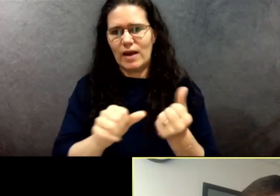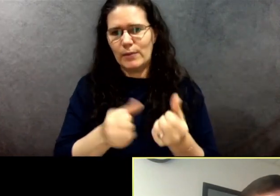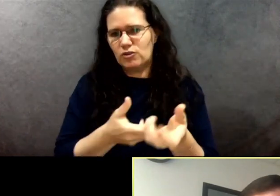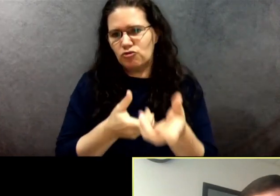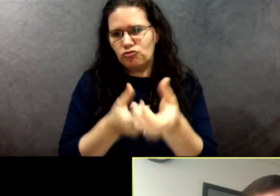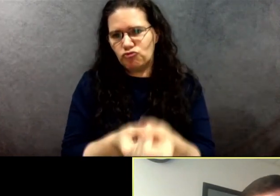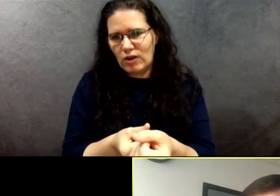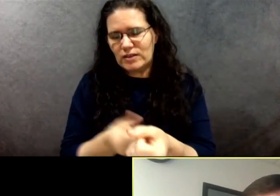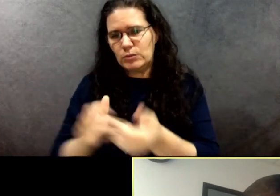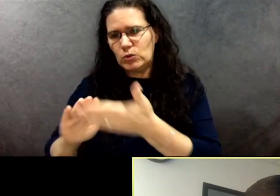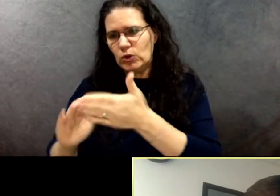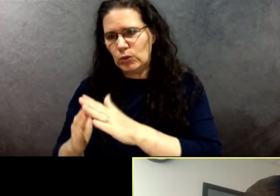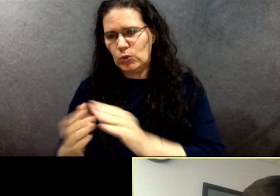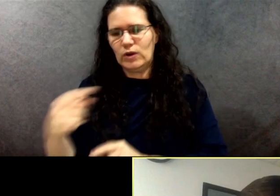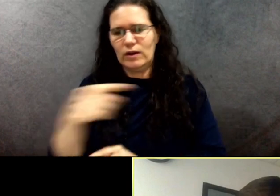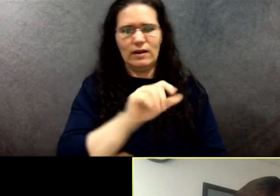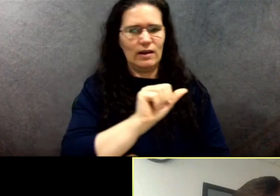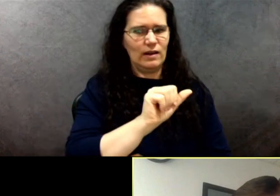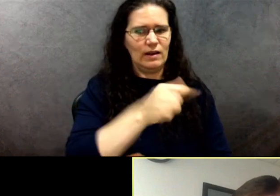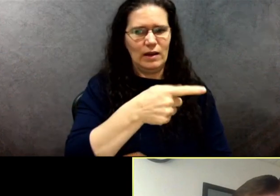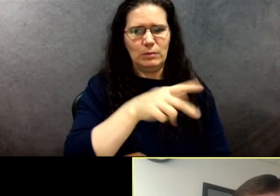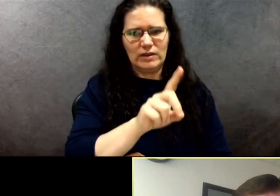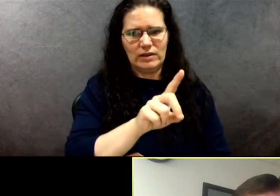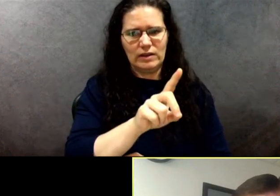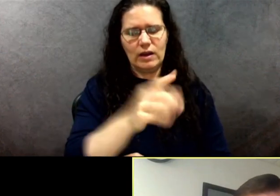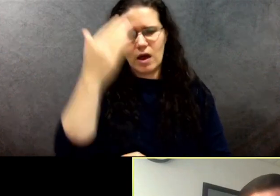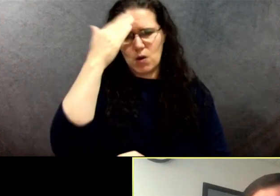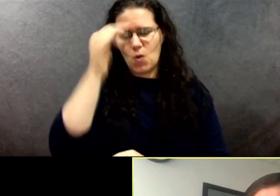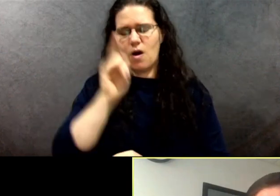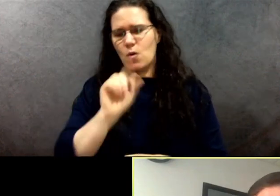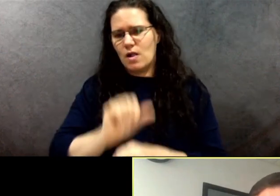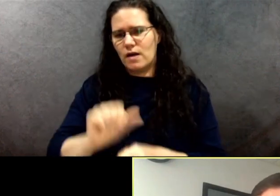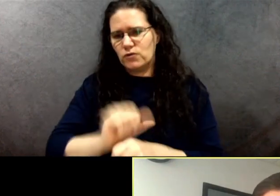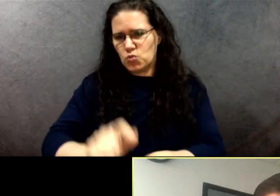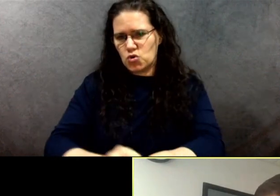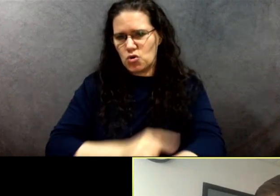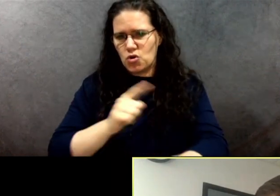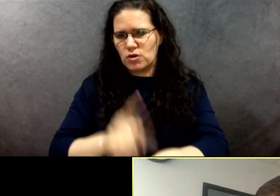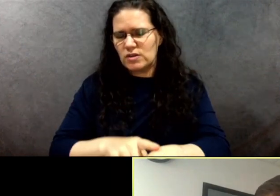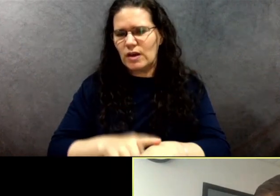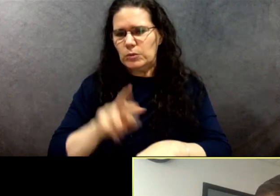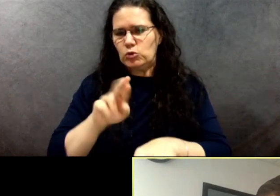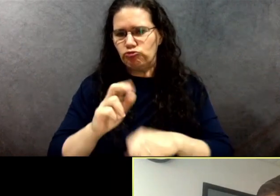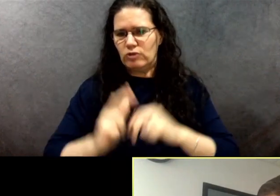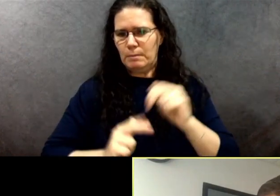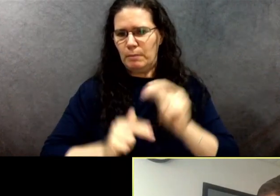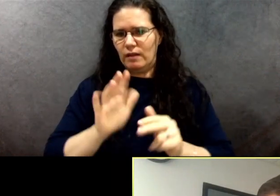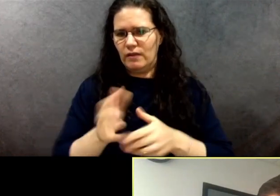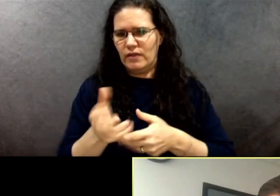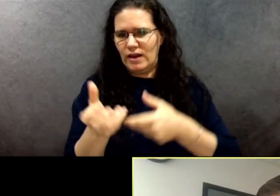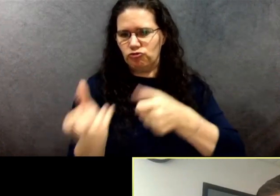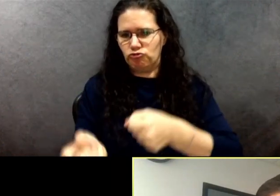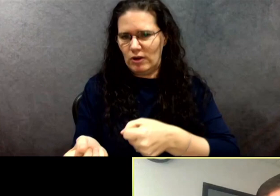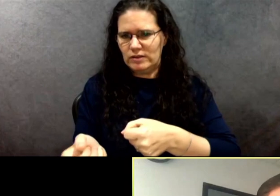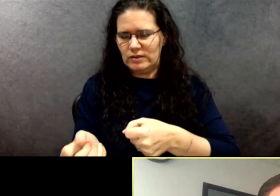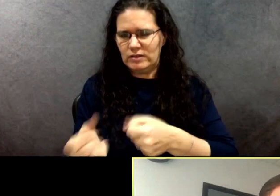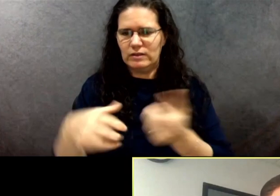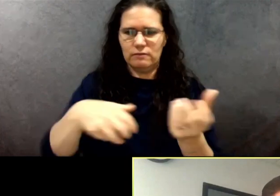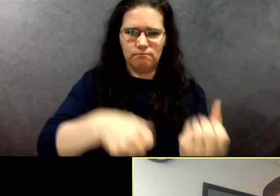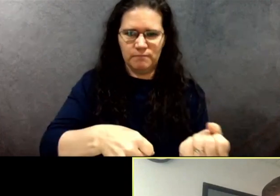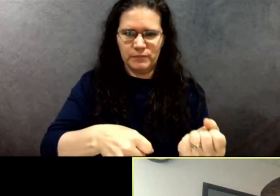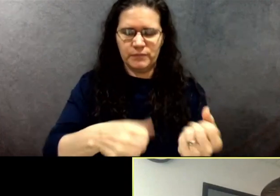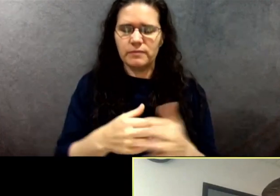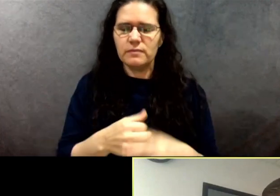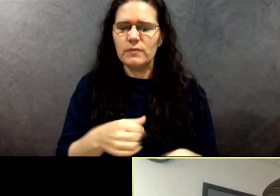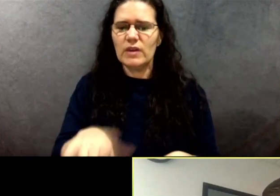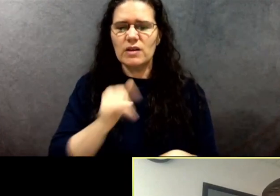to work for a long time to rebuild that trust. I have learned a lot from this experience and about how the words I wrote created severe